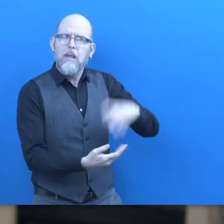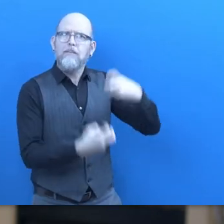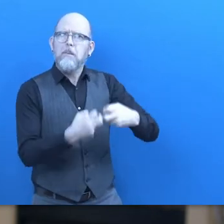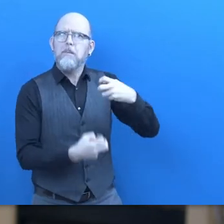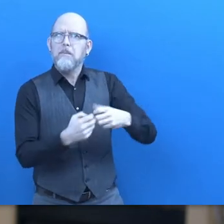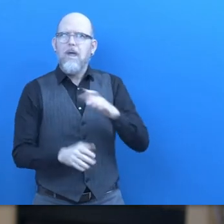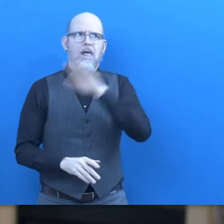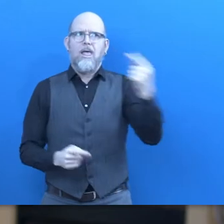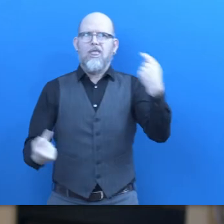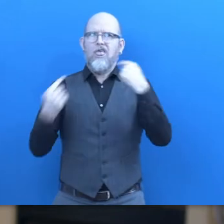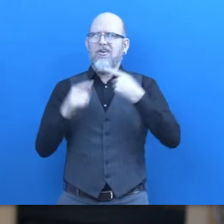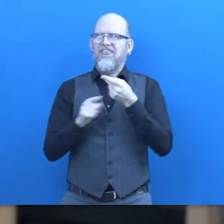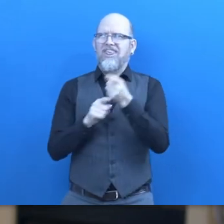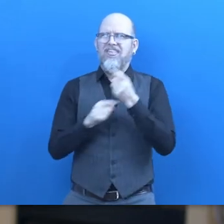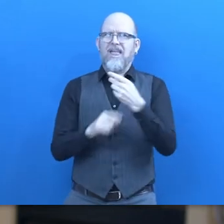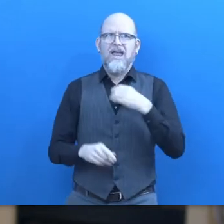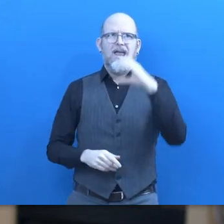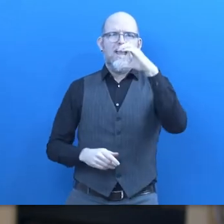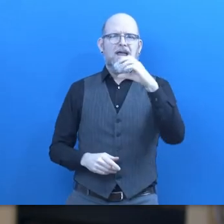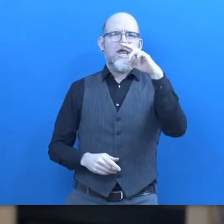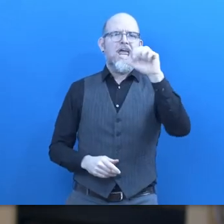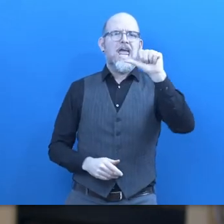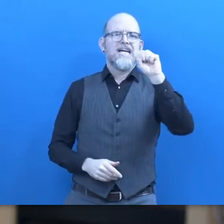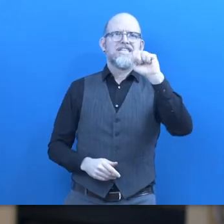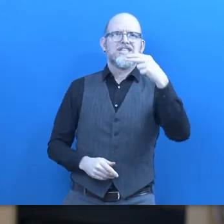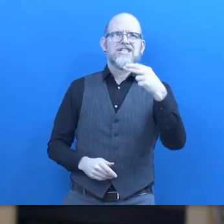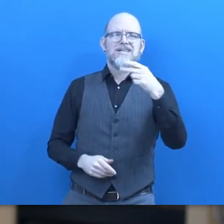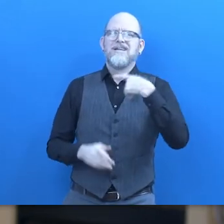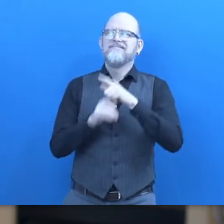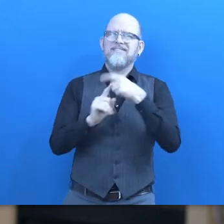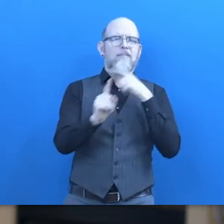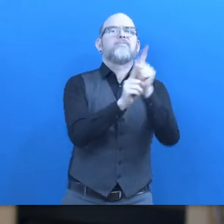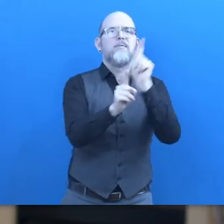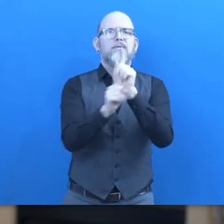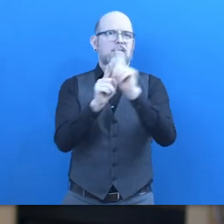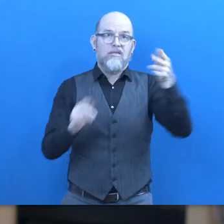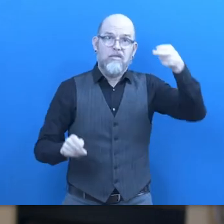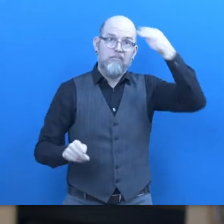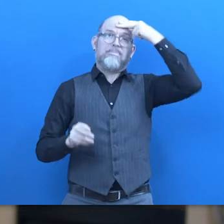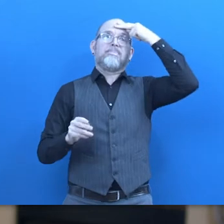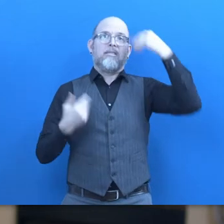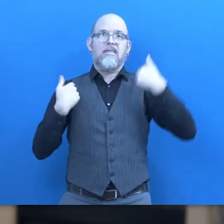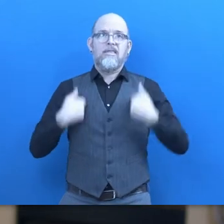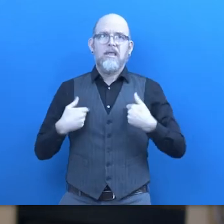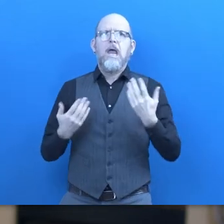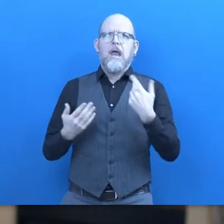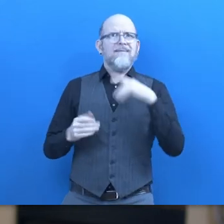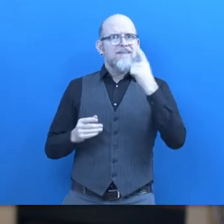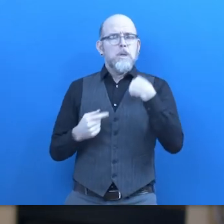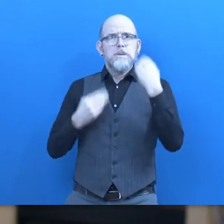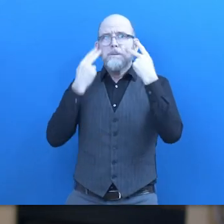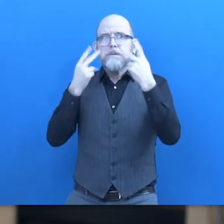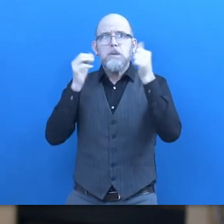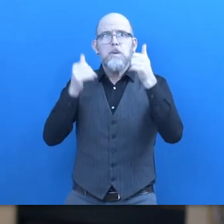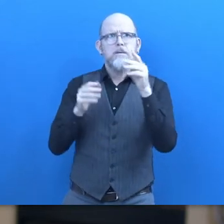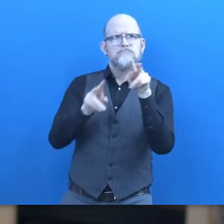started labeling me as crash because I kept crashing into things and I saw 2020 so I didn't realize that there was anything